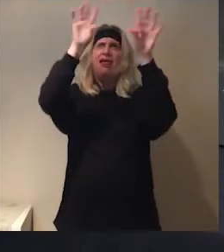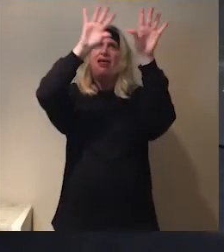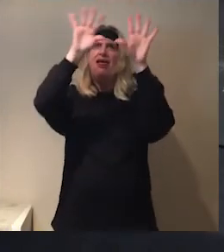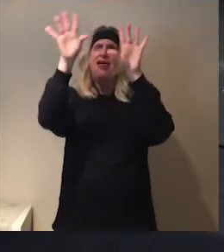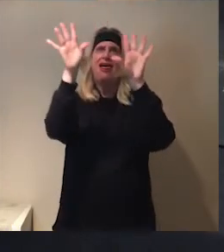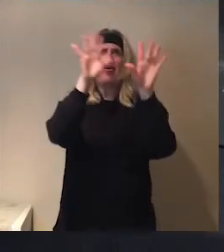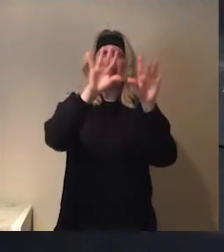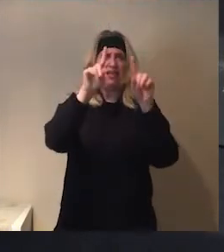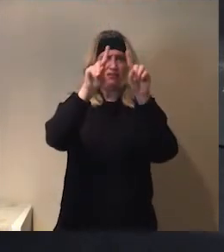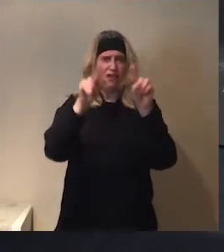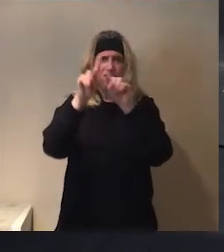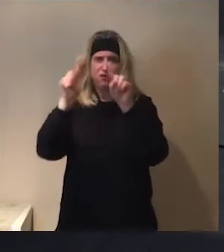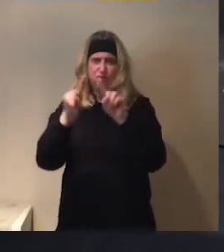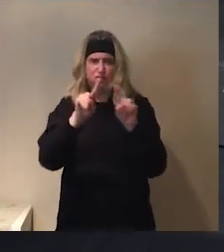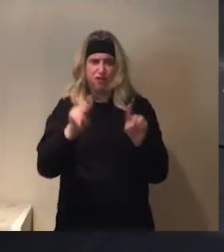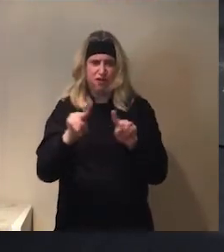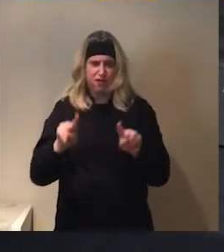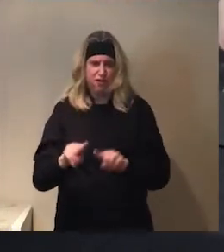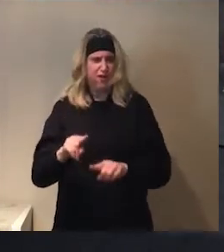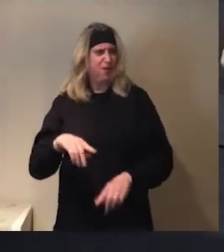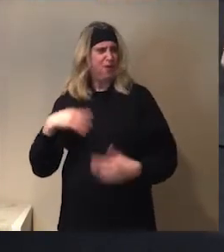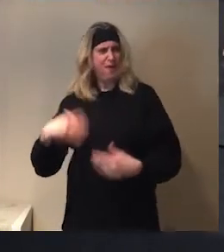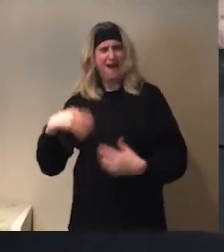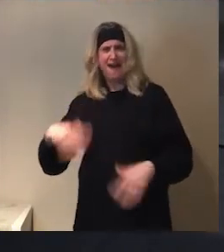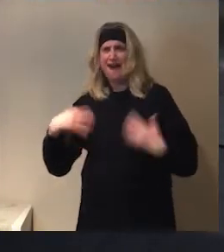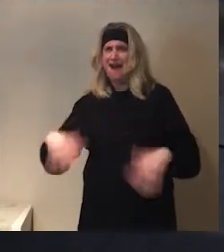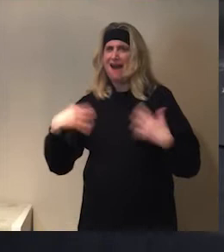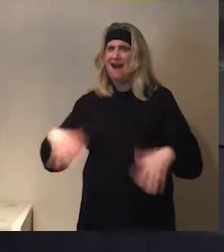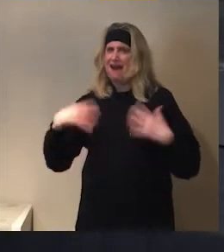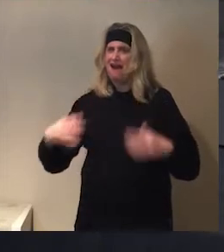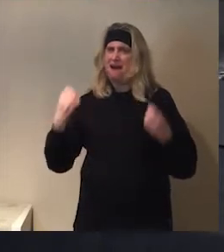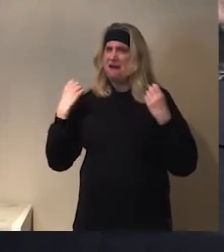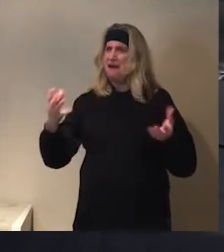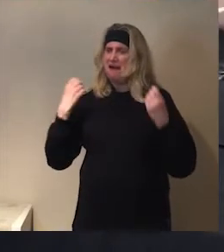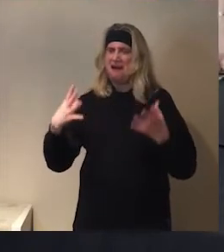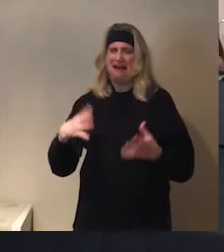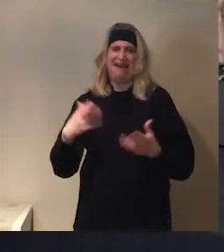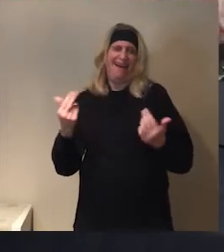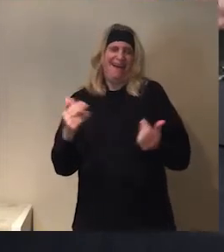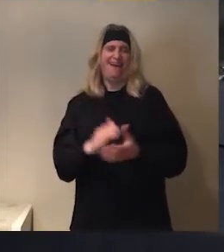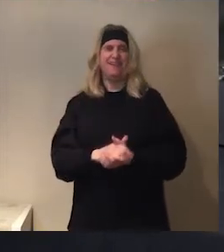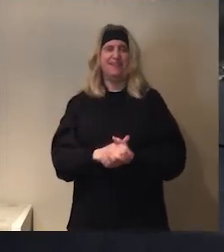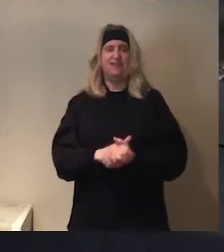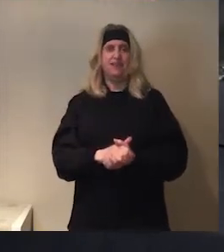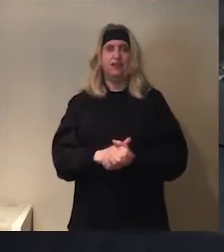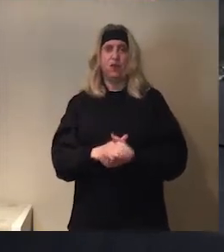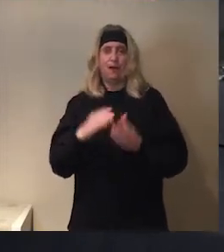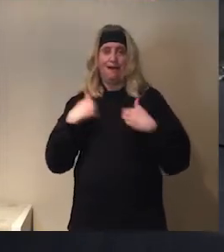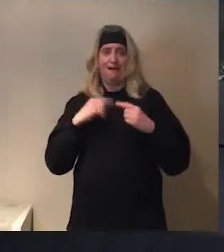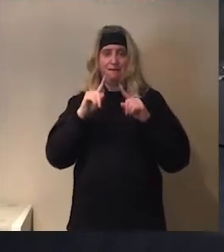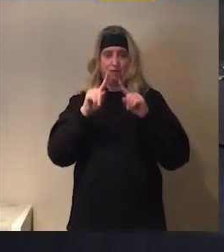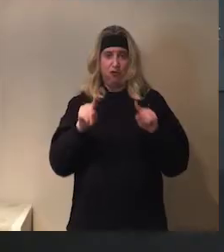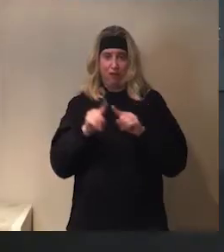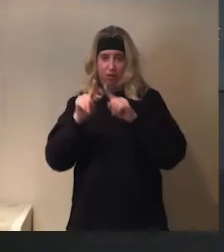Oh, wow. Triangles. Triangles. Galore. Okay. So, I have a triangle